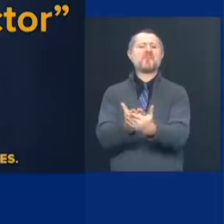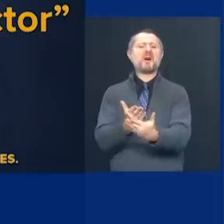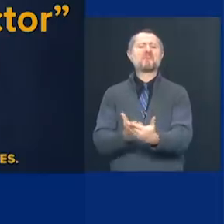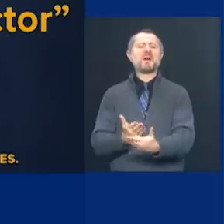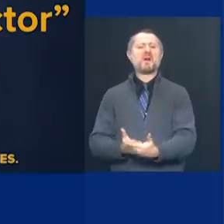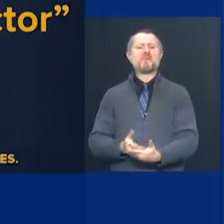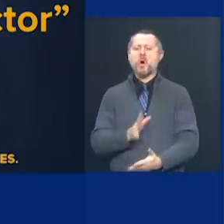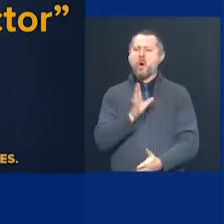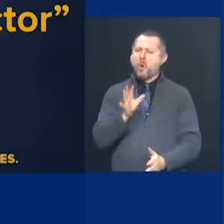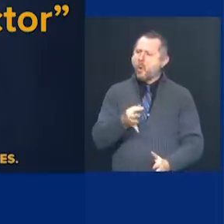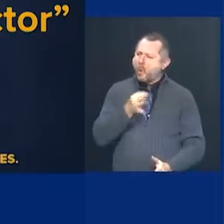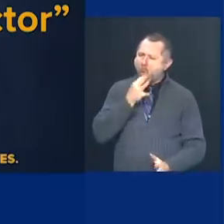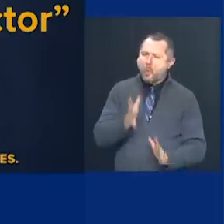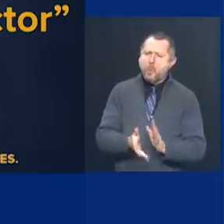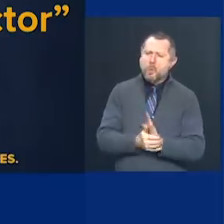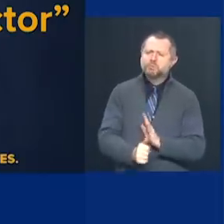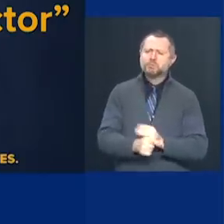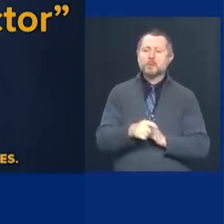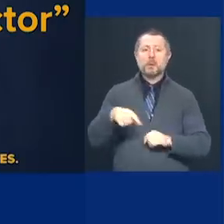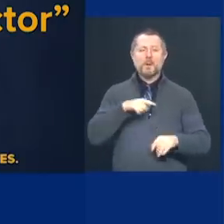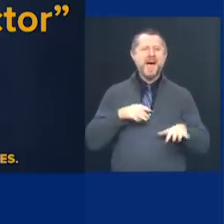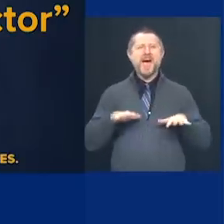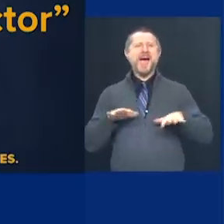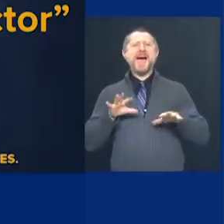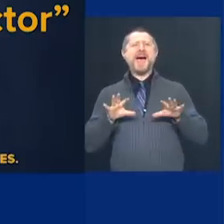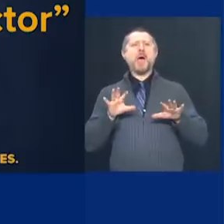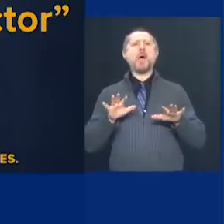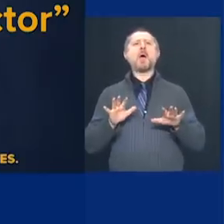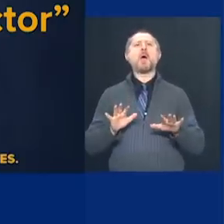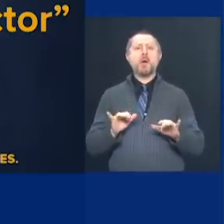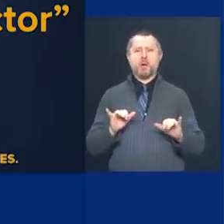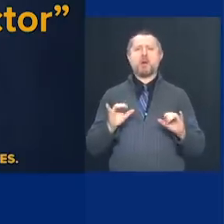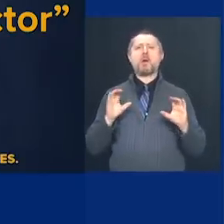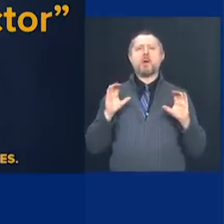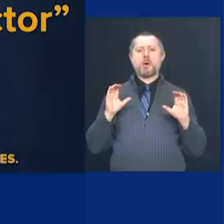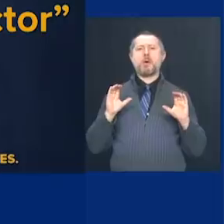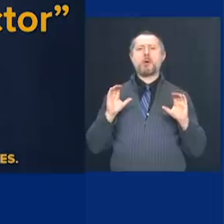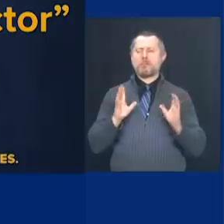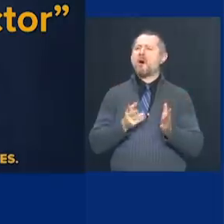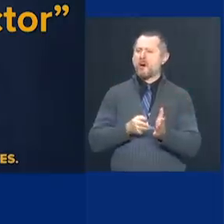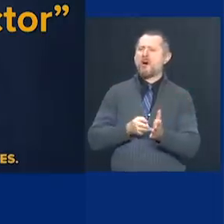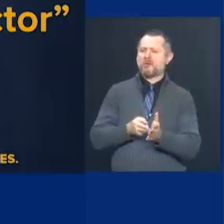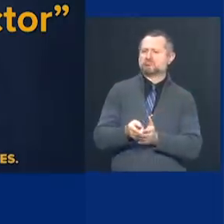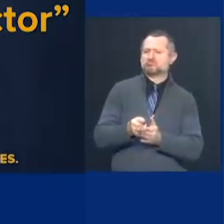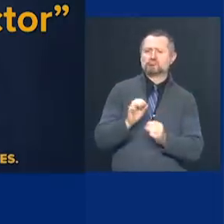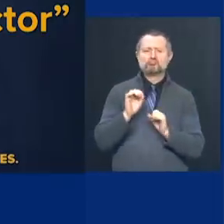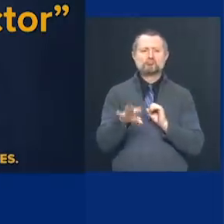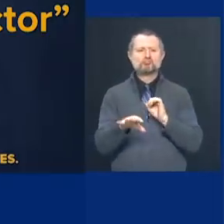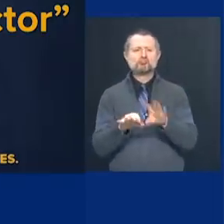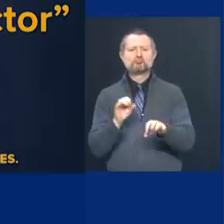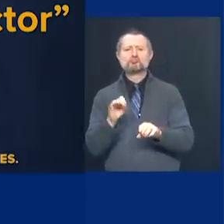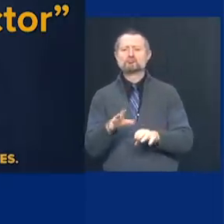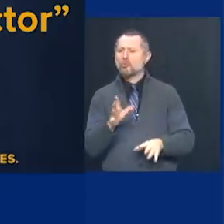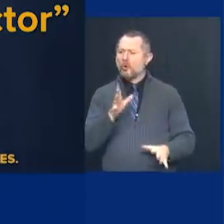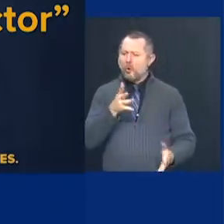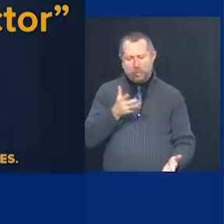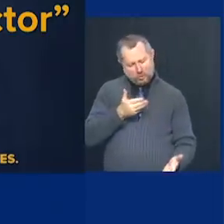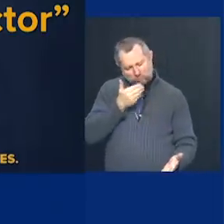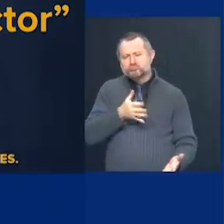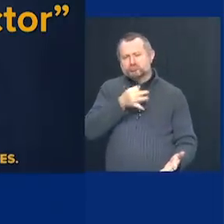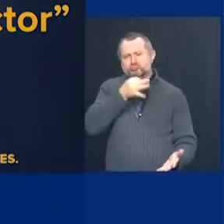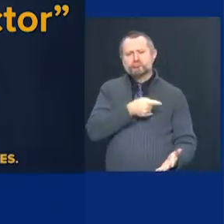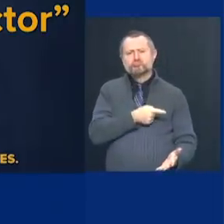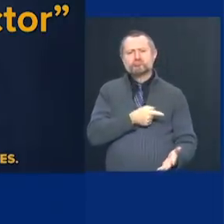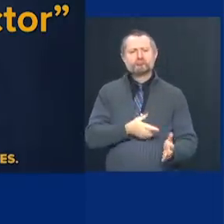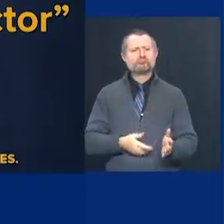but was truthful. And that's a hard balance. But he did that extraordinarily well. He's also been